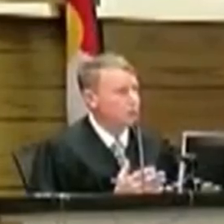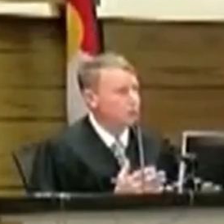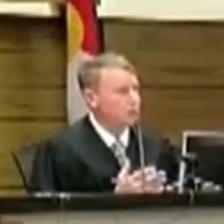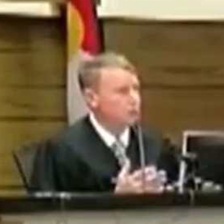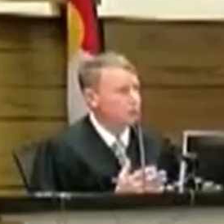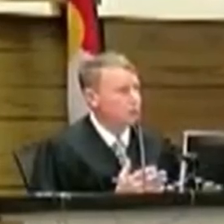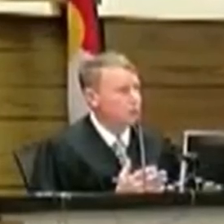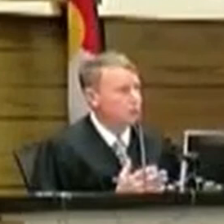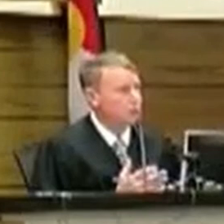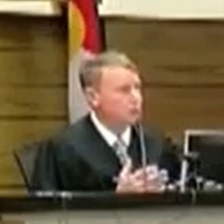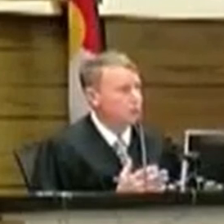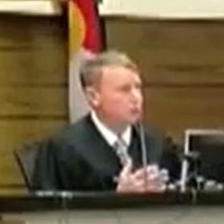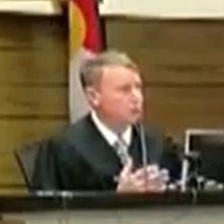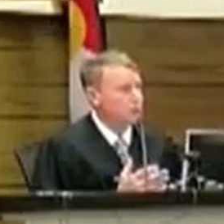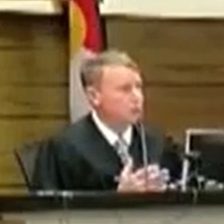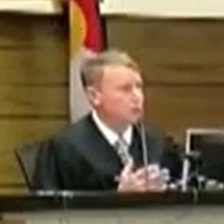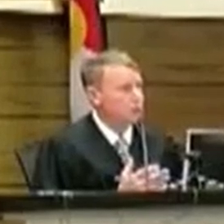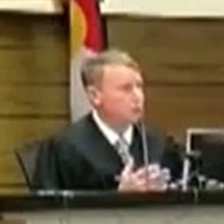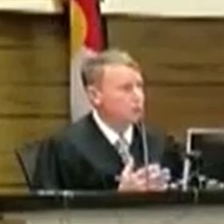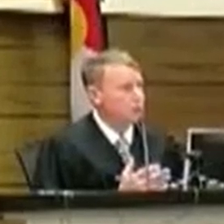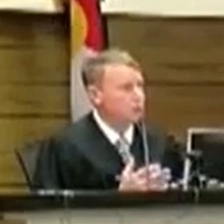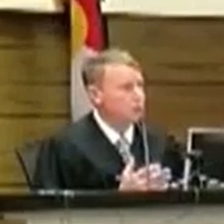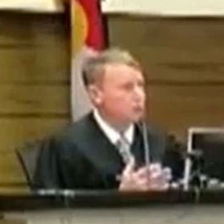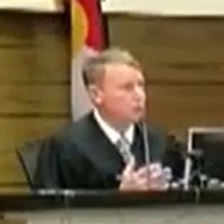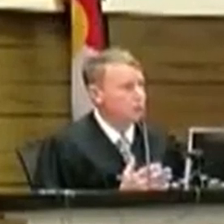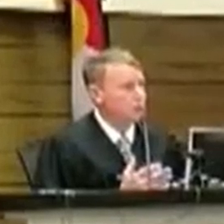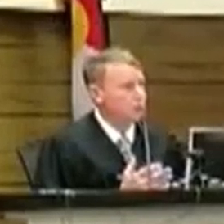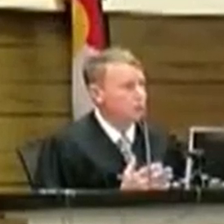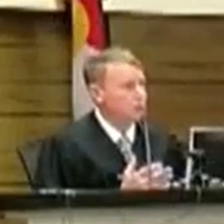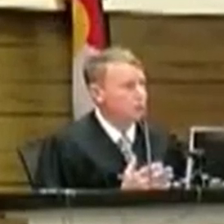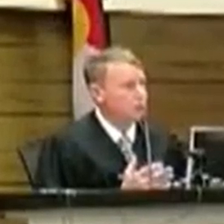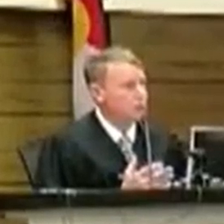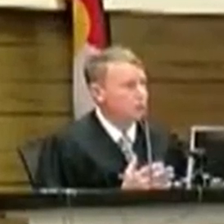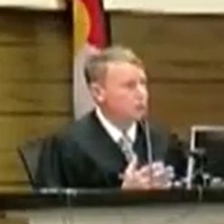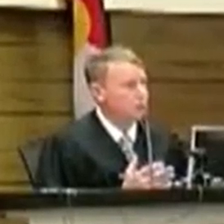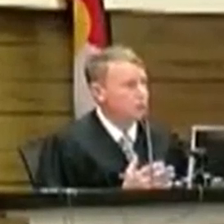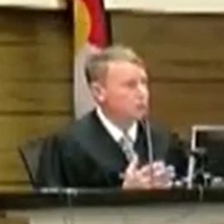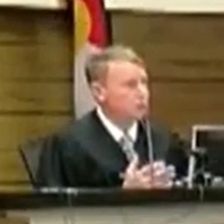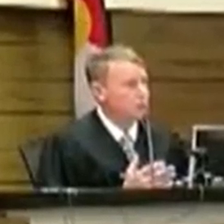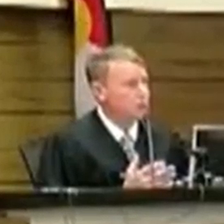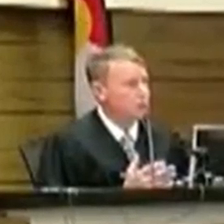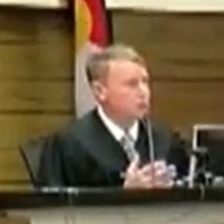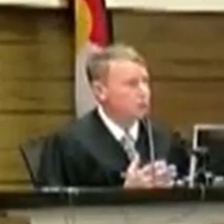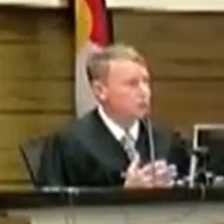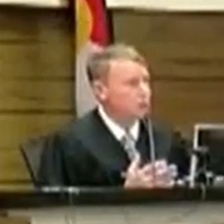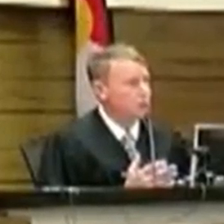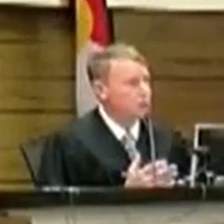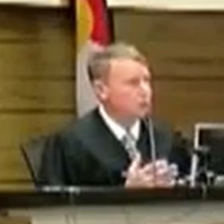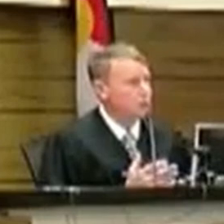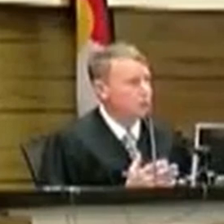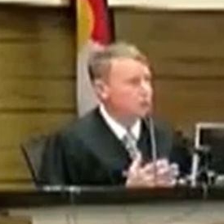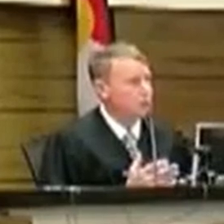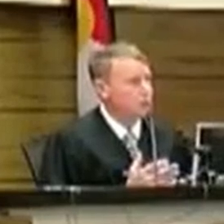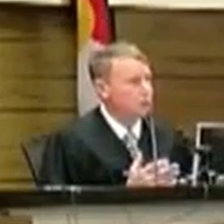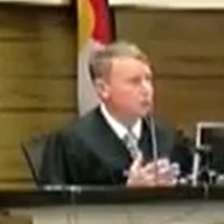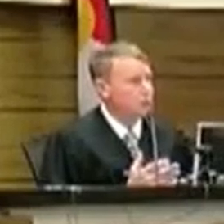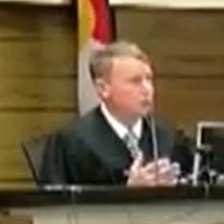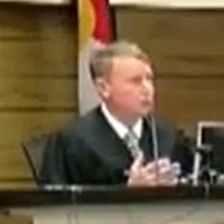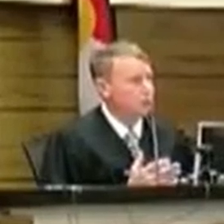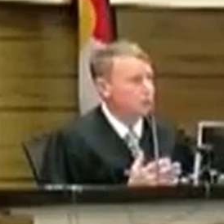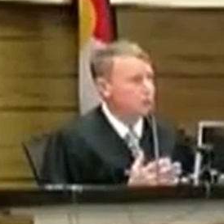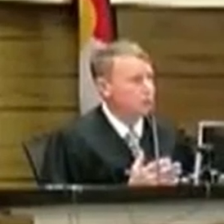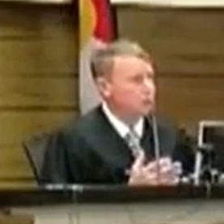The juries came in, and all, and he asked the jury if they had reached a verdict.